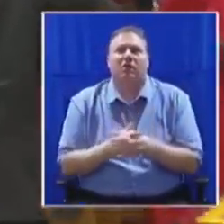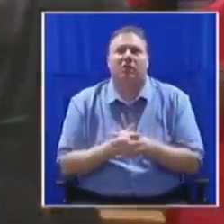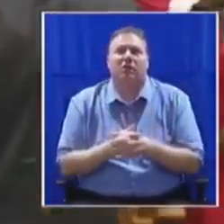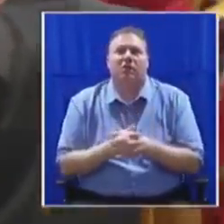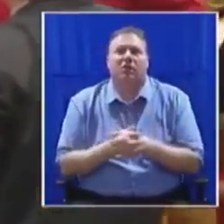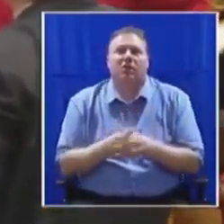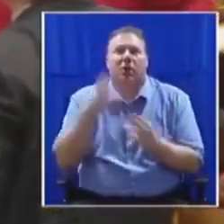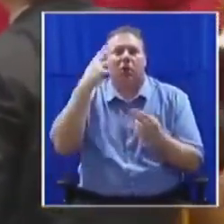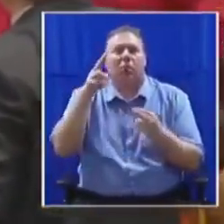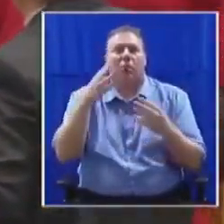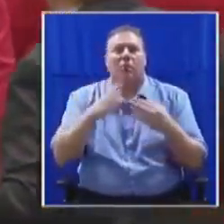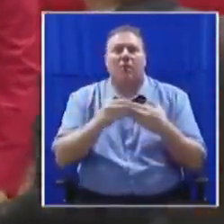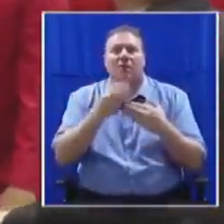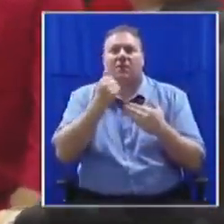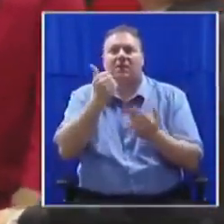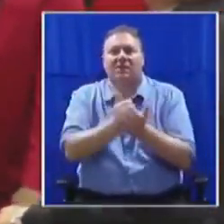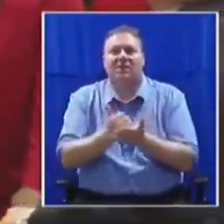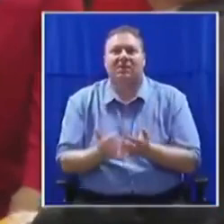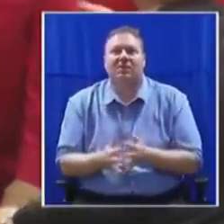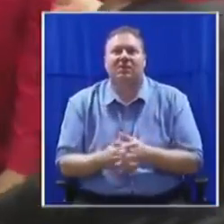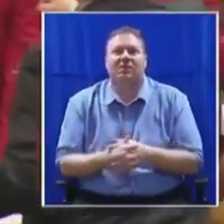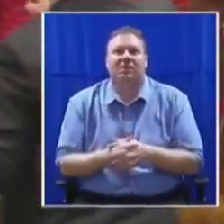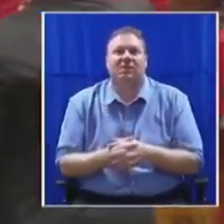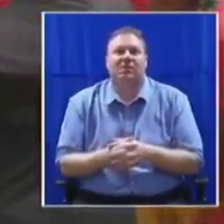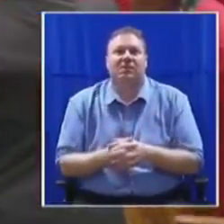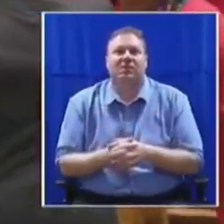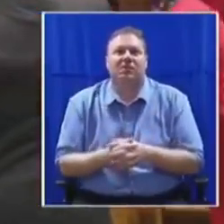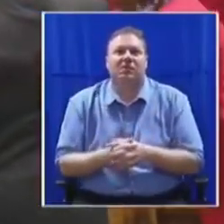please sit down Honourable members